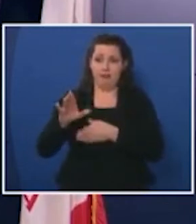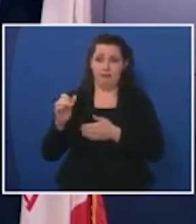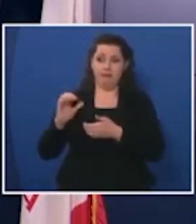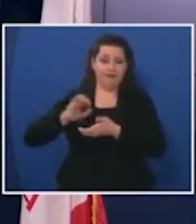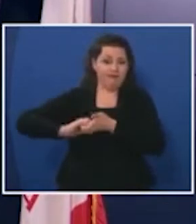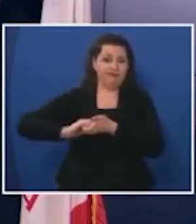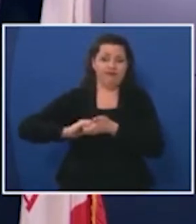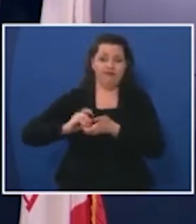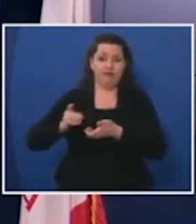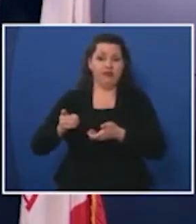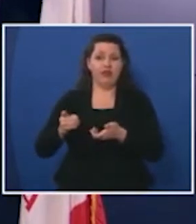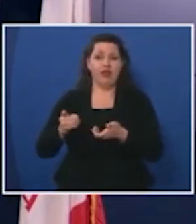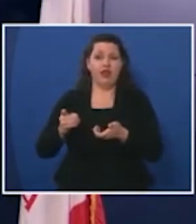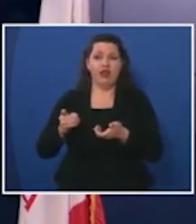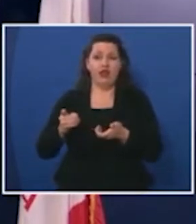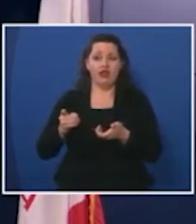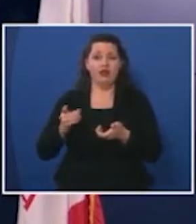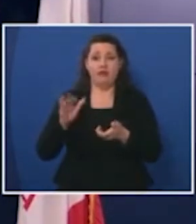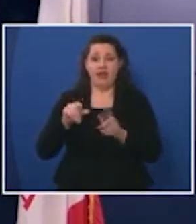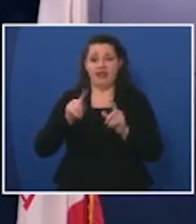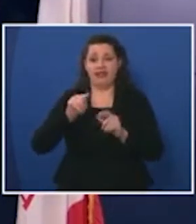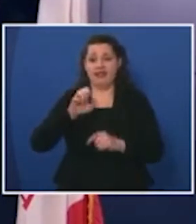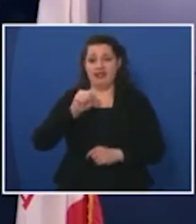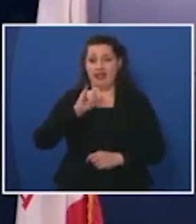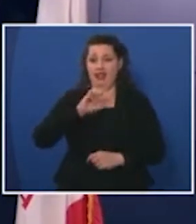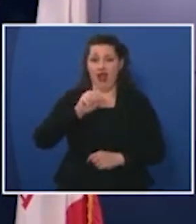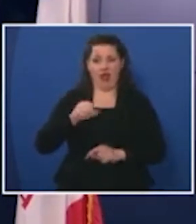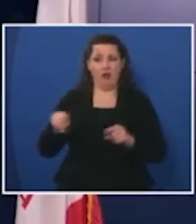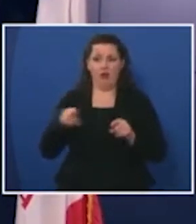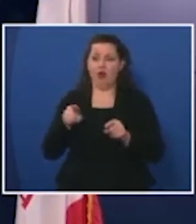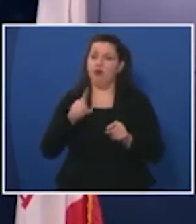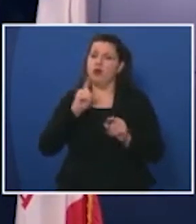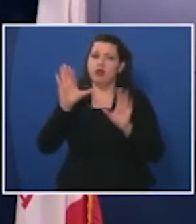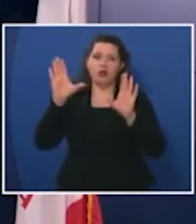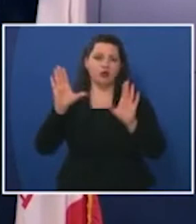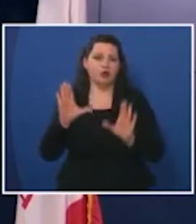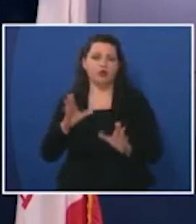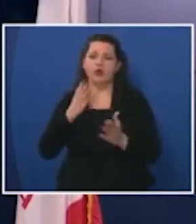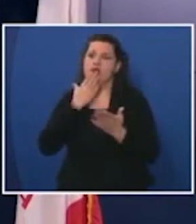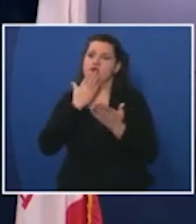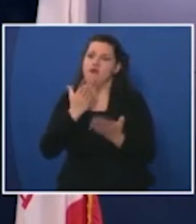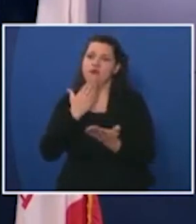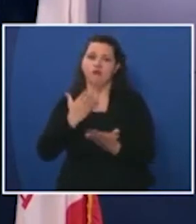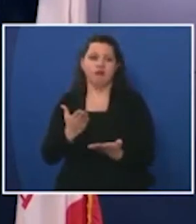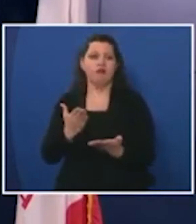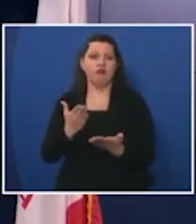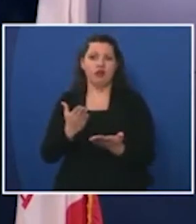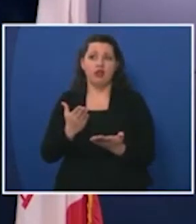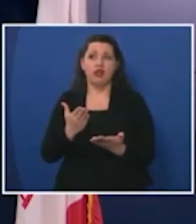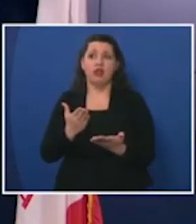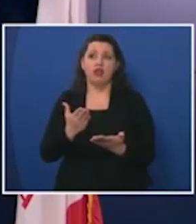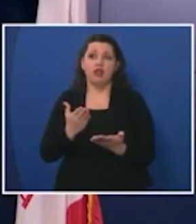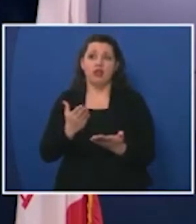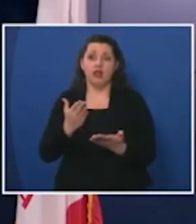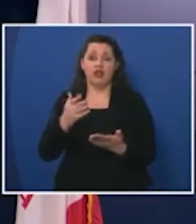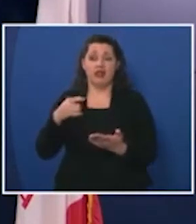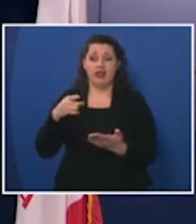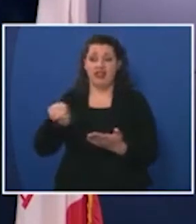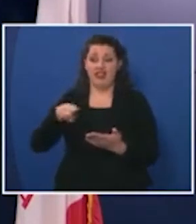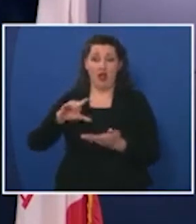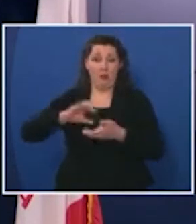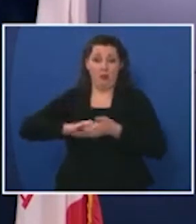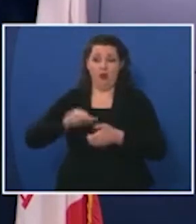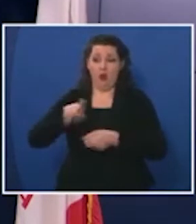lab um and um test iowa i've been just very grateful um very grateful of for the partnership